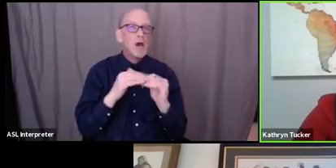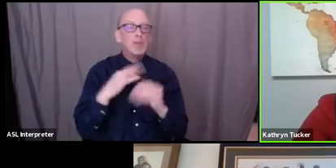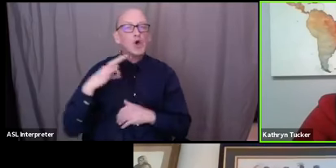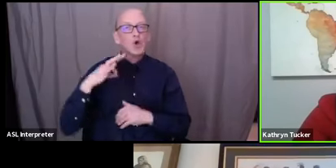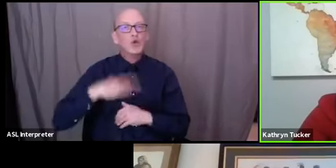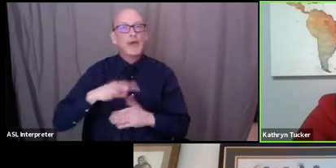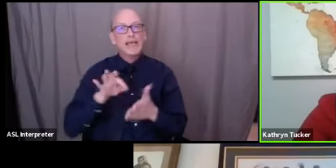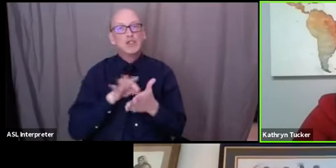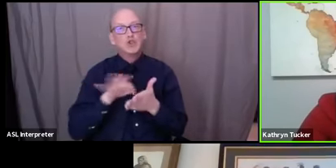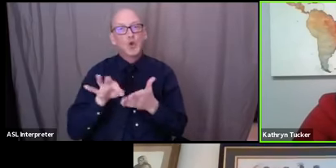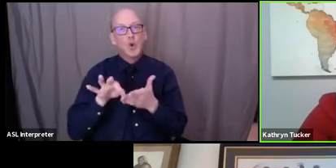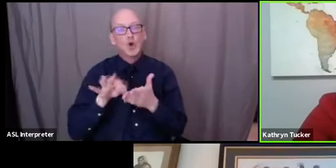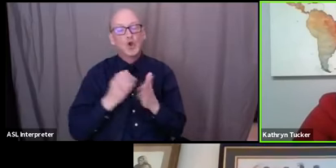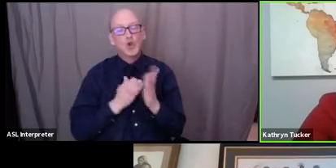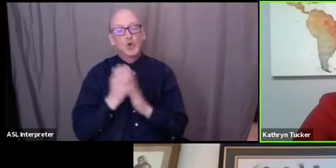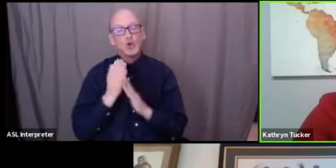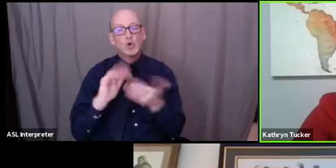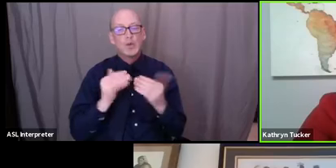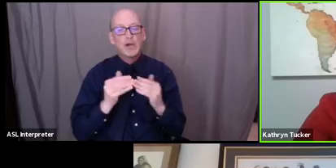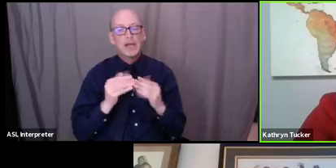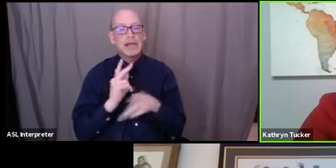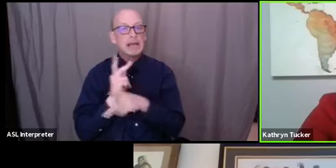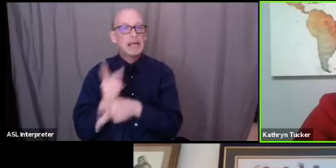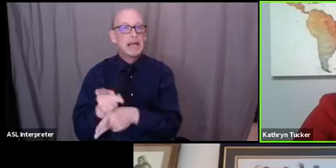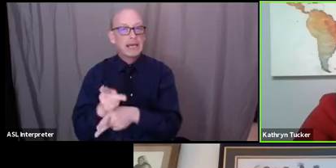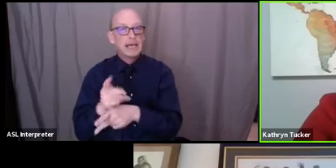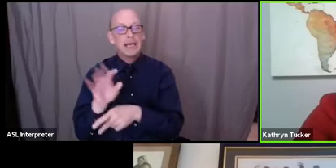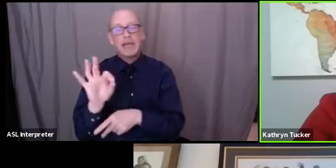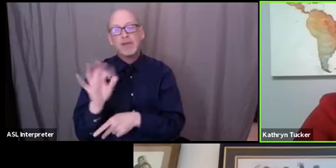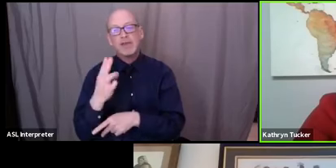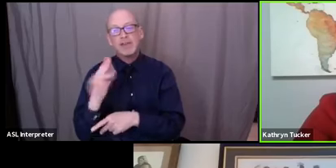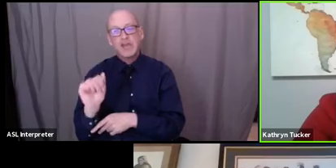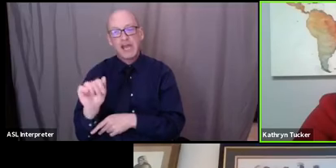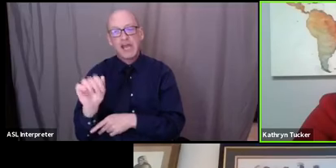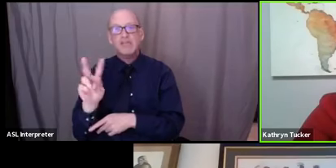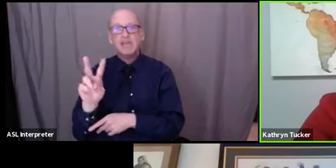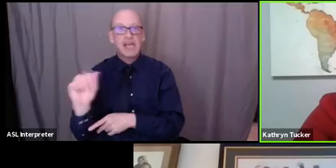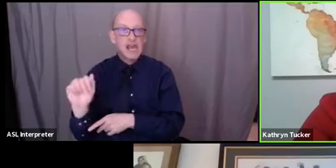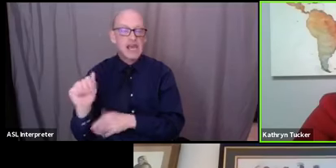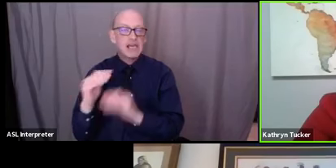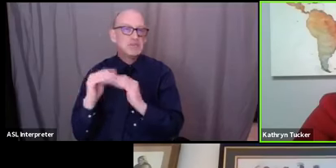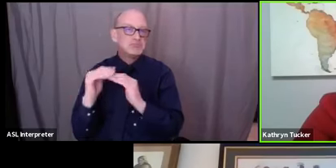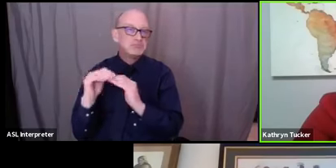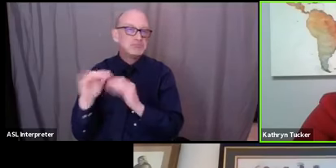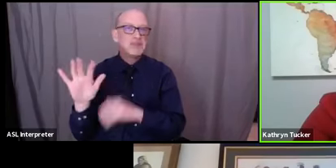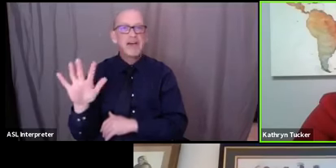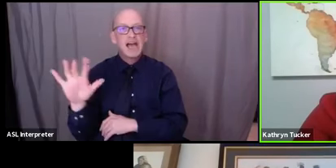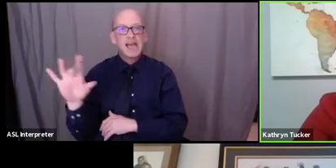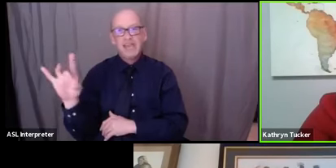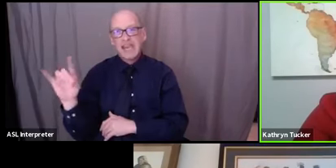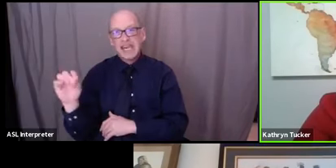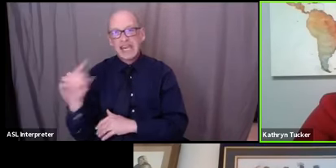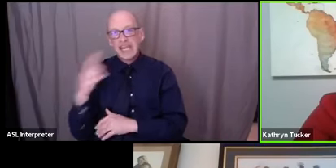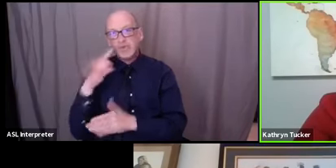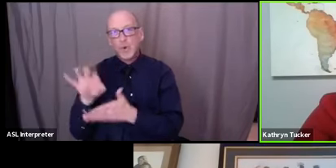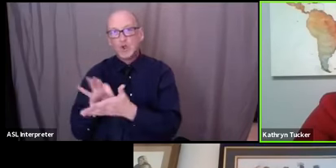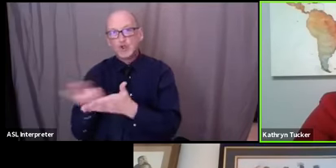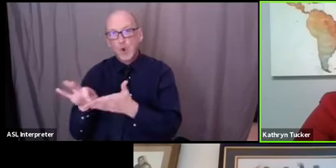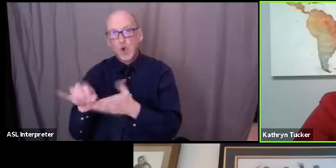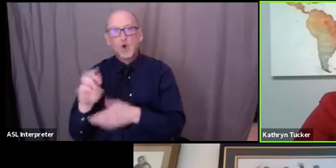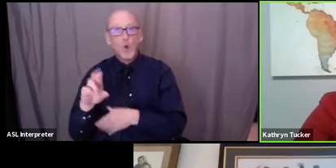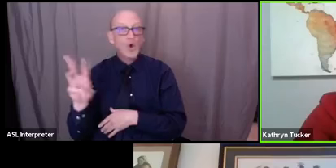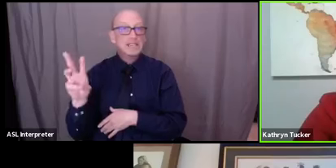community lending programs and through like fha va maybe the minimum credit score was a 580 or a 600